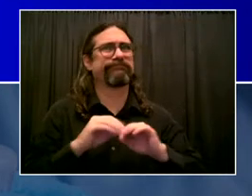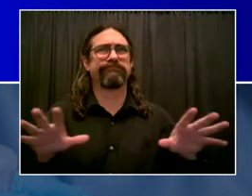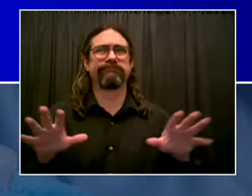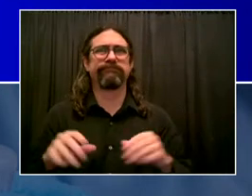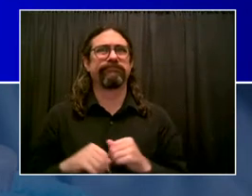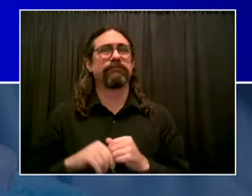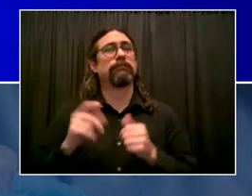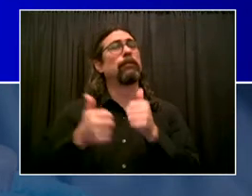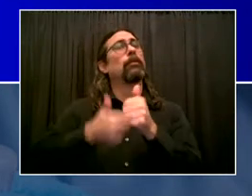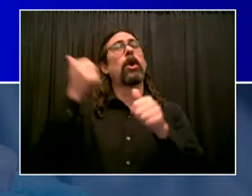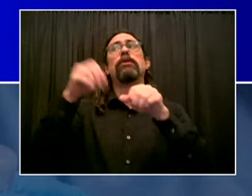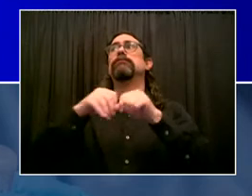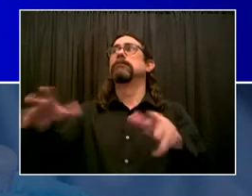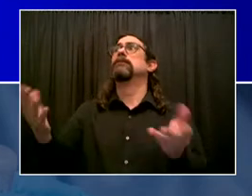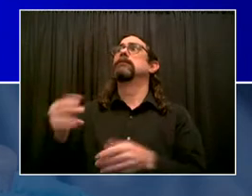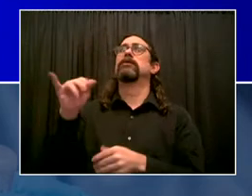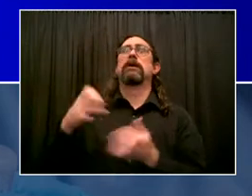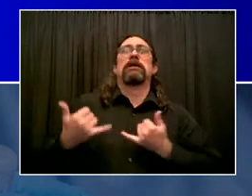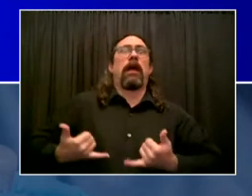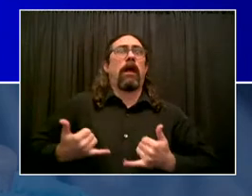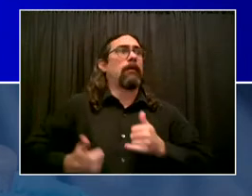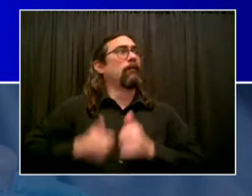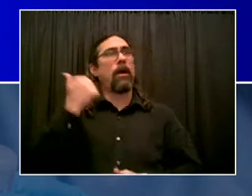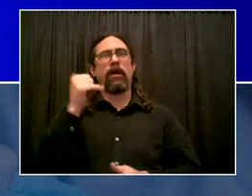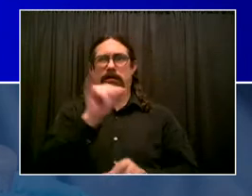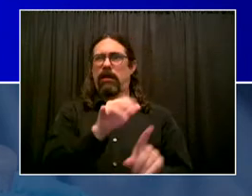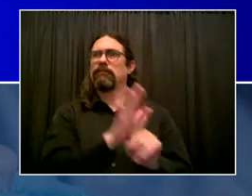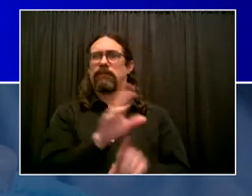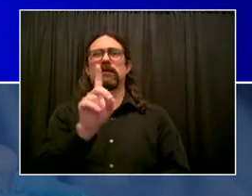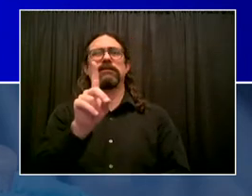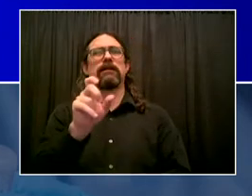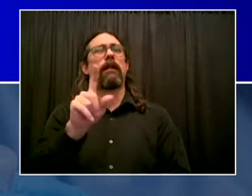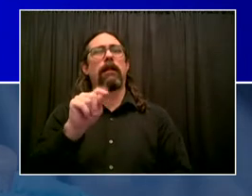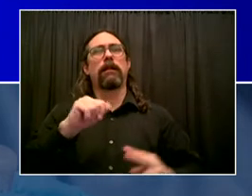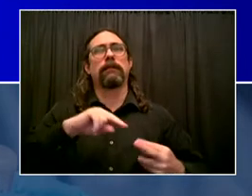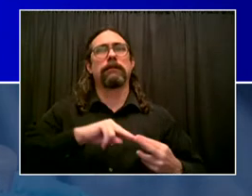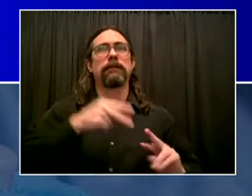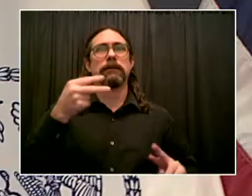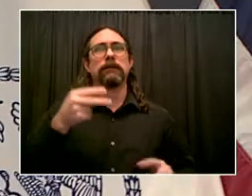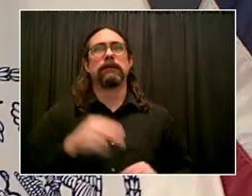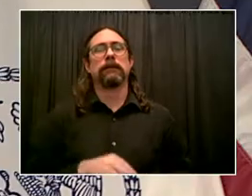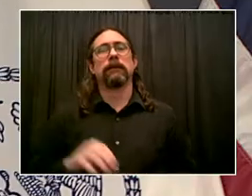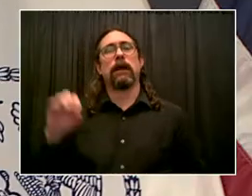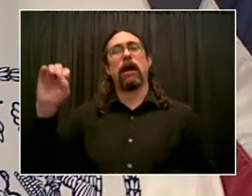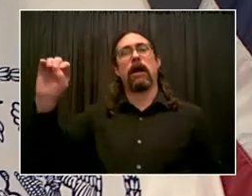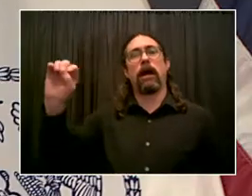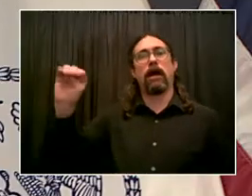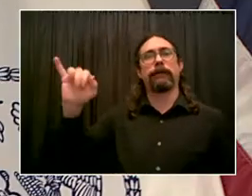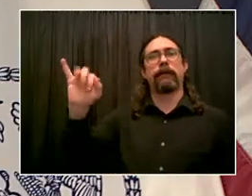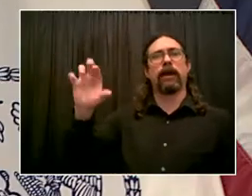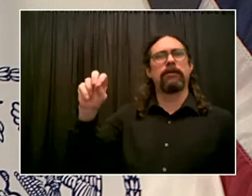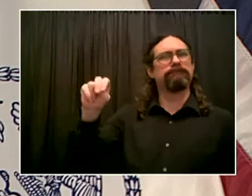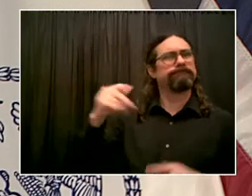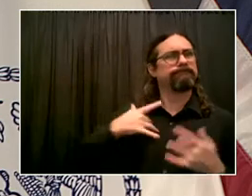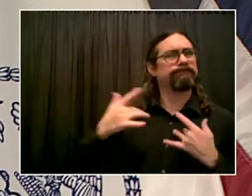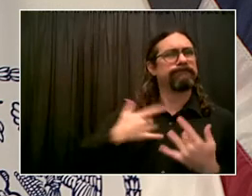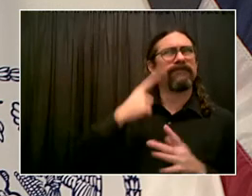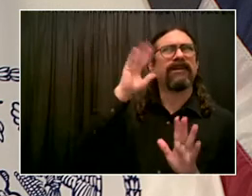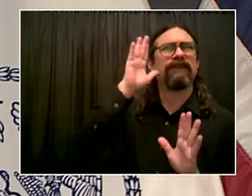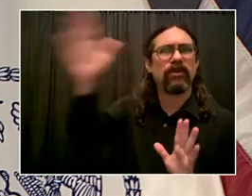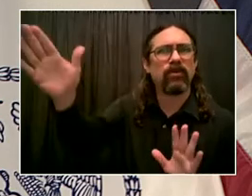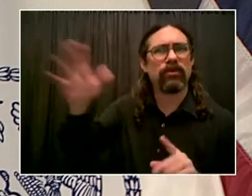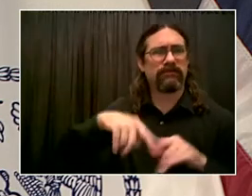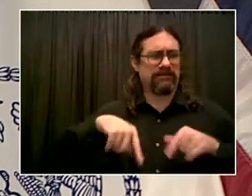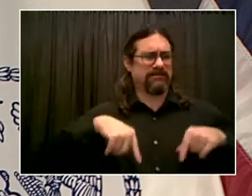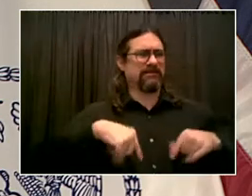crucial. So we've got a lot to do and a lot we're going to focus on when it comes to vaccination. That is job one, vaccination.